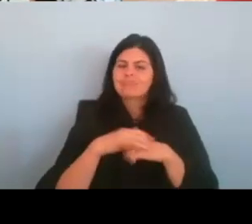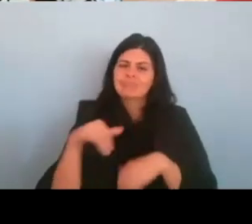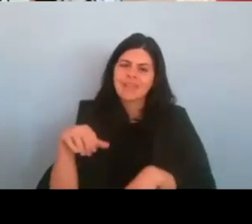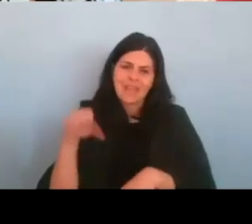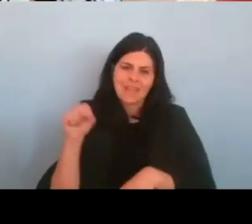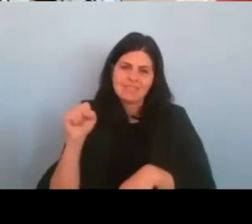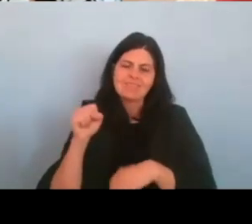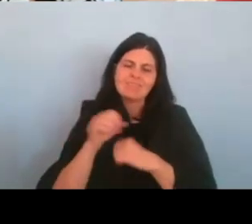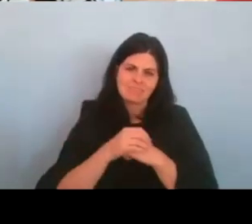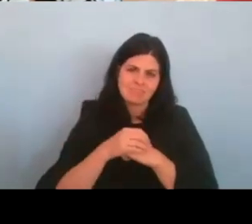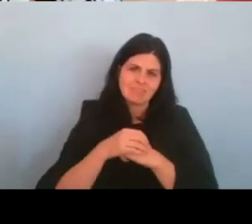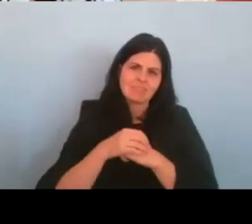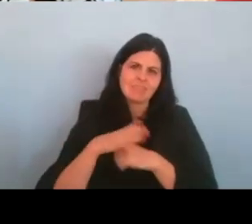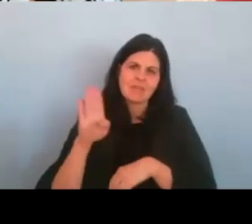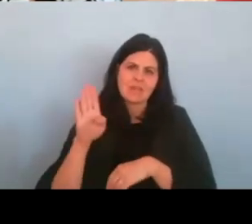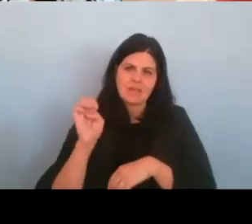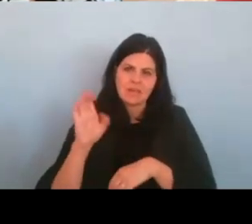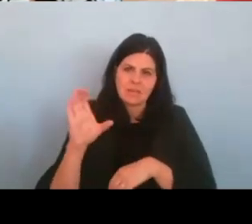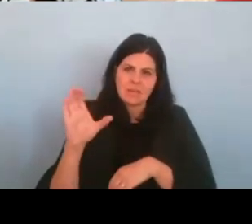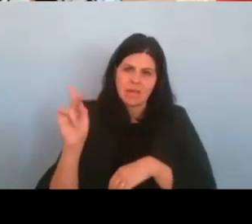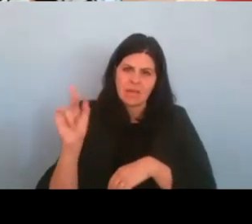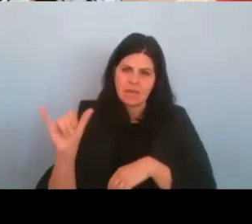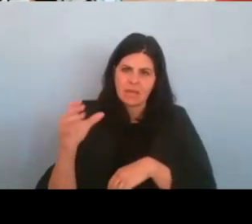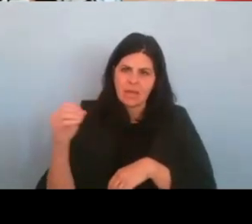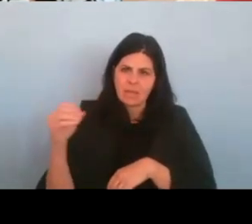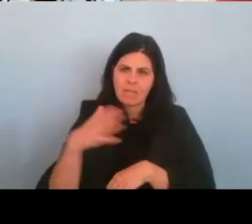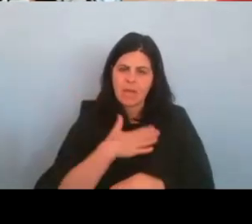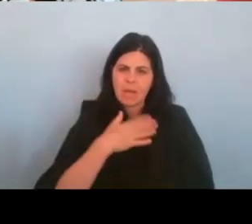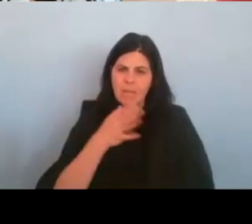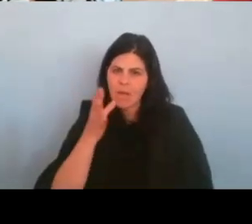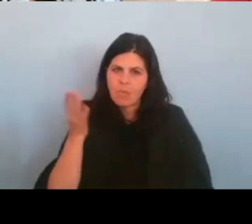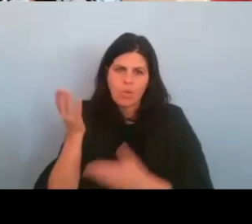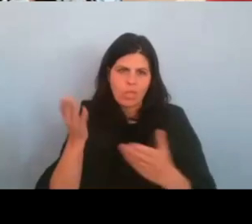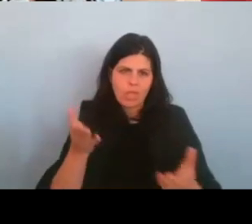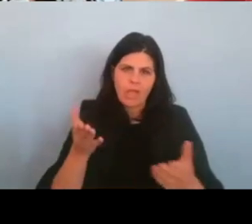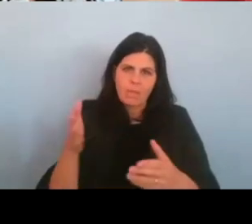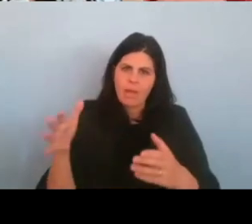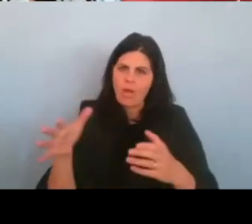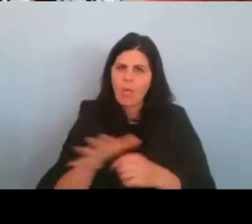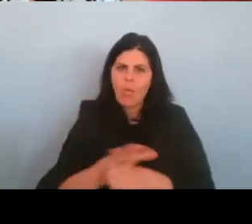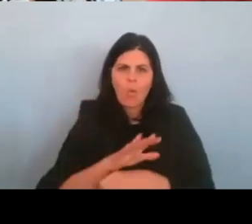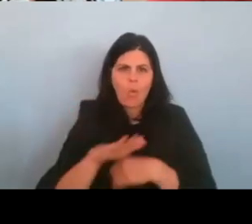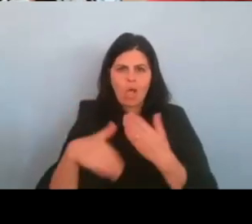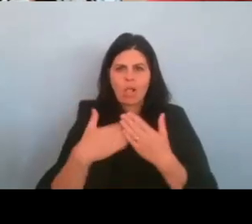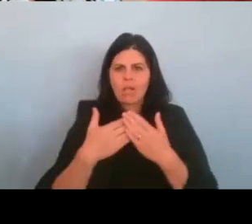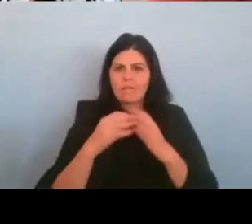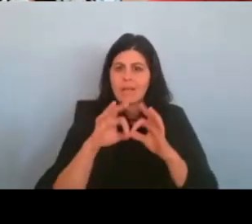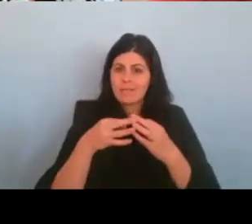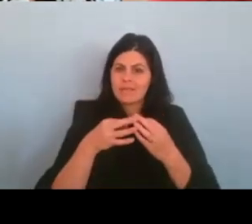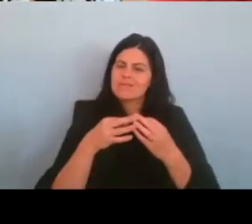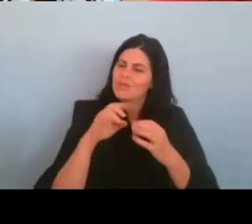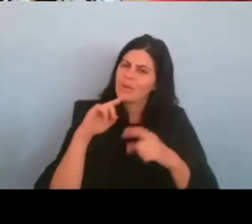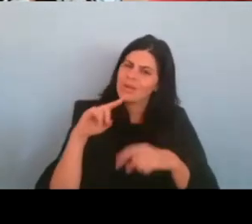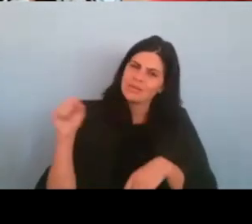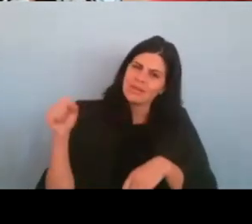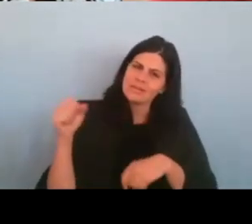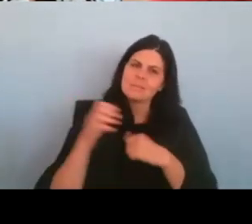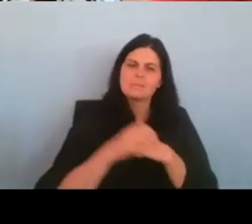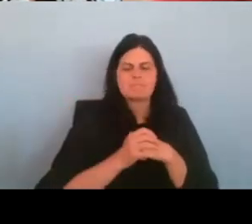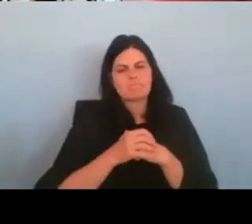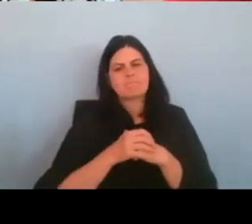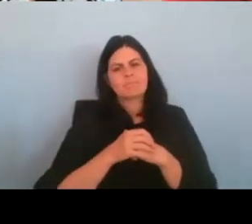so Becky and my mom were there and my whole family. And, and so, yeah, the answer is yes. All right.